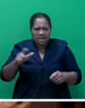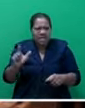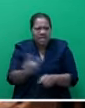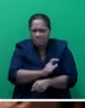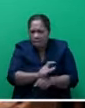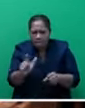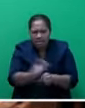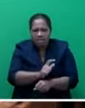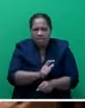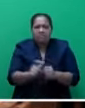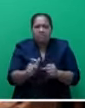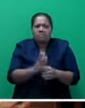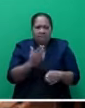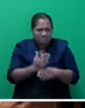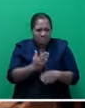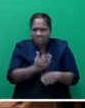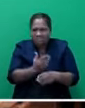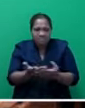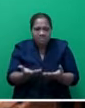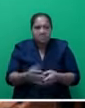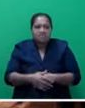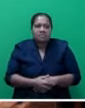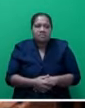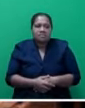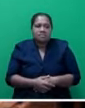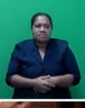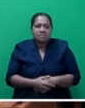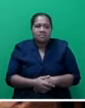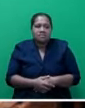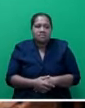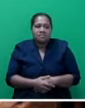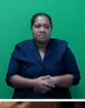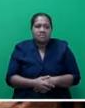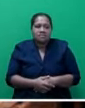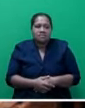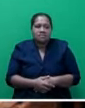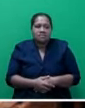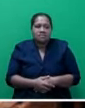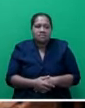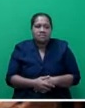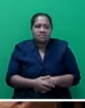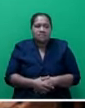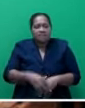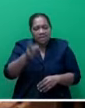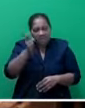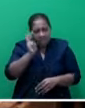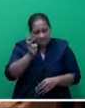exploitative labour, sorry Mr. Speaker Sir. Again,